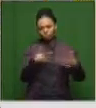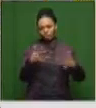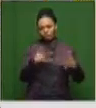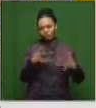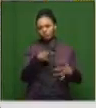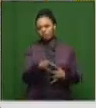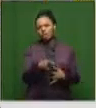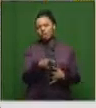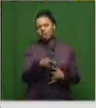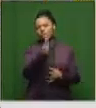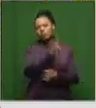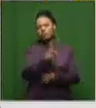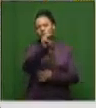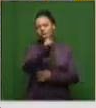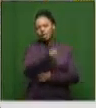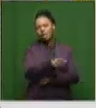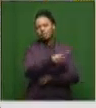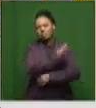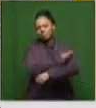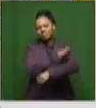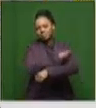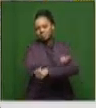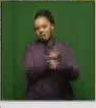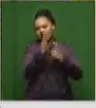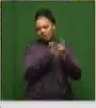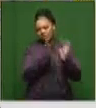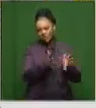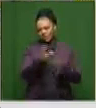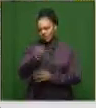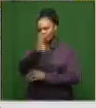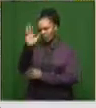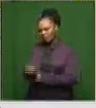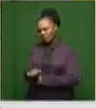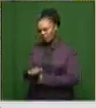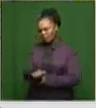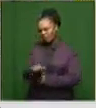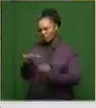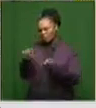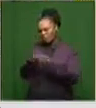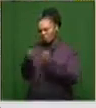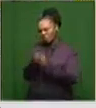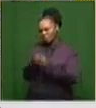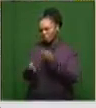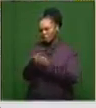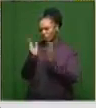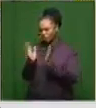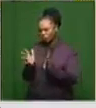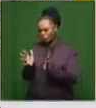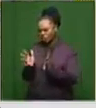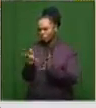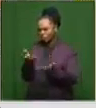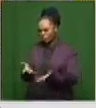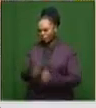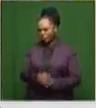And, you know, in South Africa, have we already experienced similar occurrences? And is it possible that